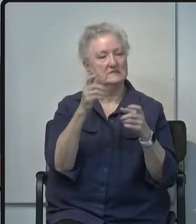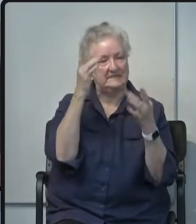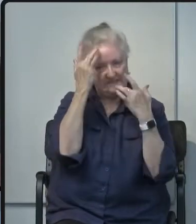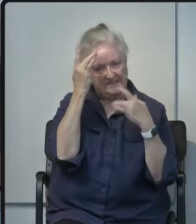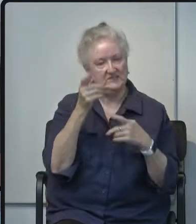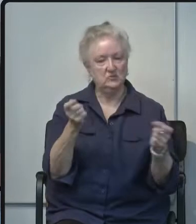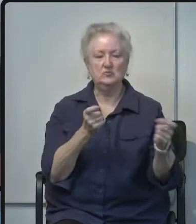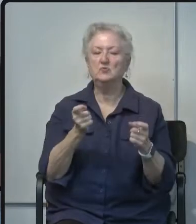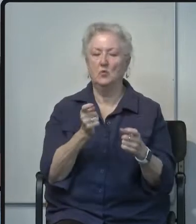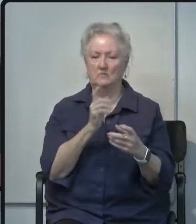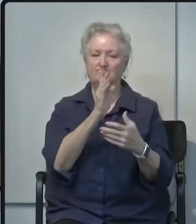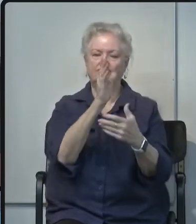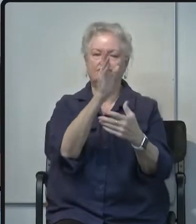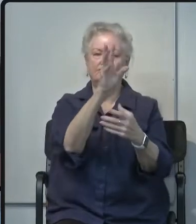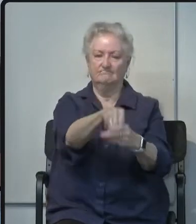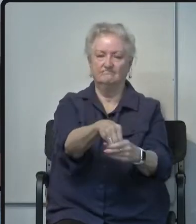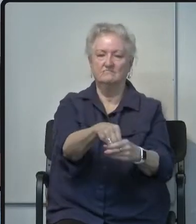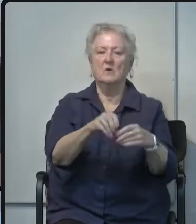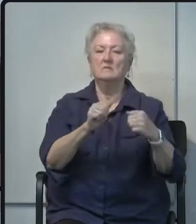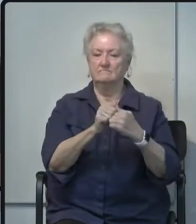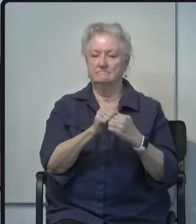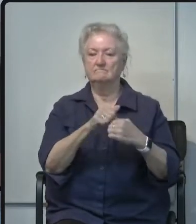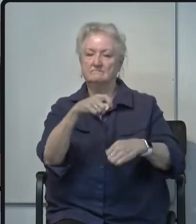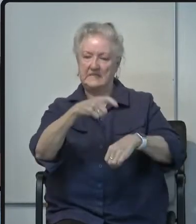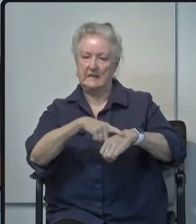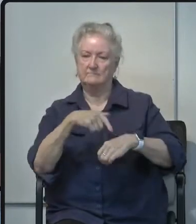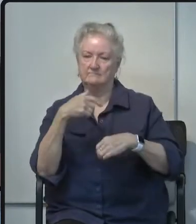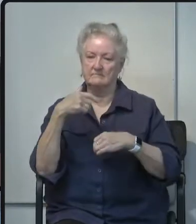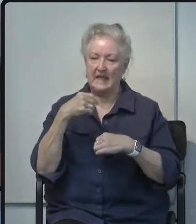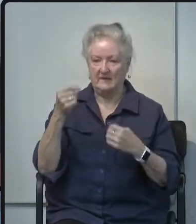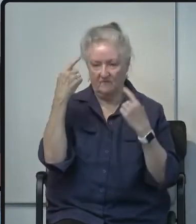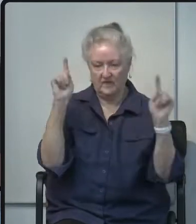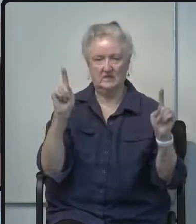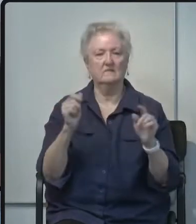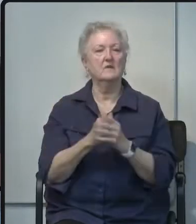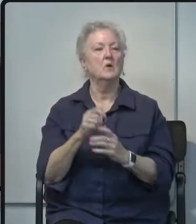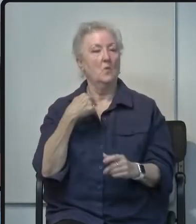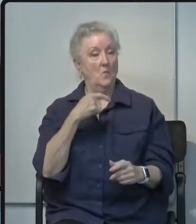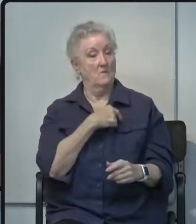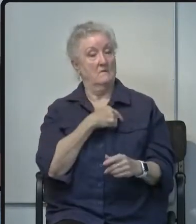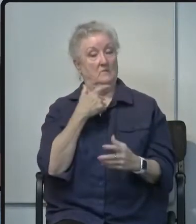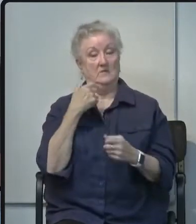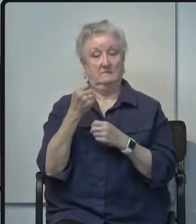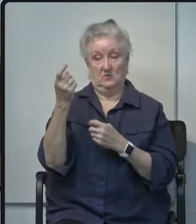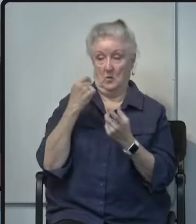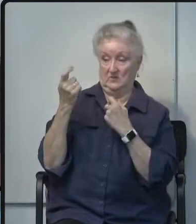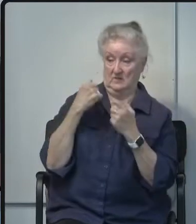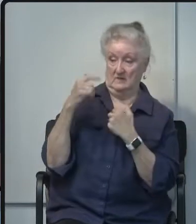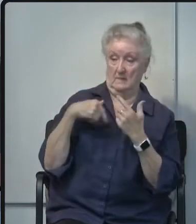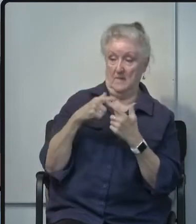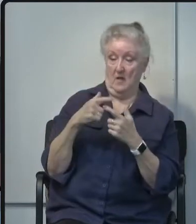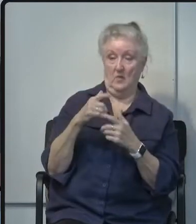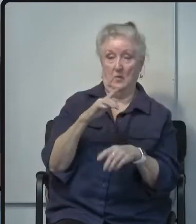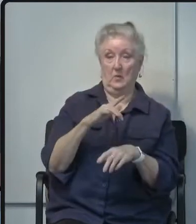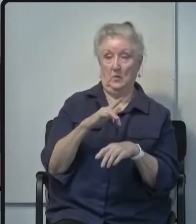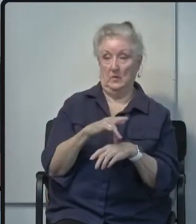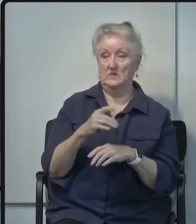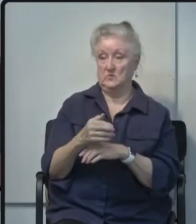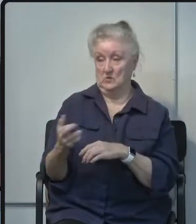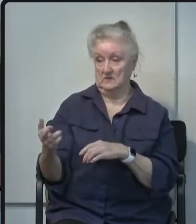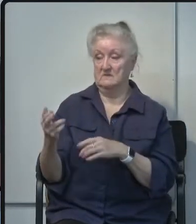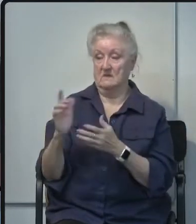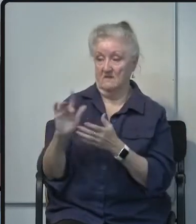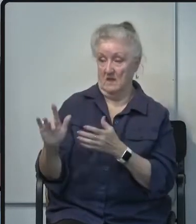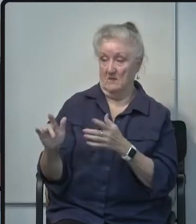we have received many questions about the resources we have available and I'd like to share